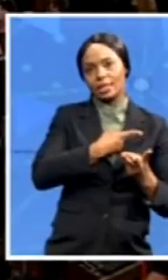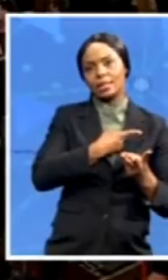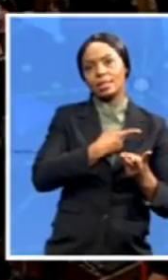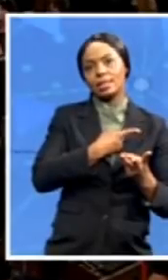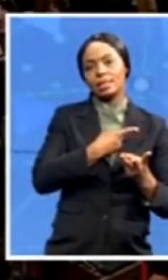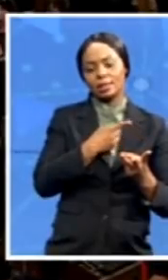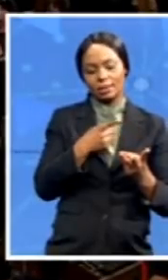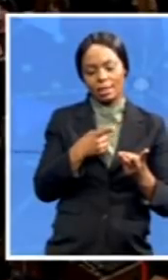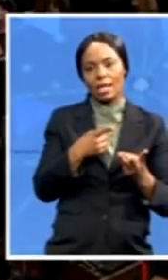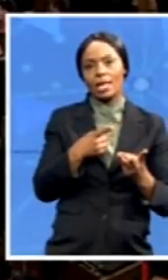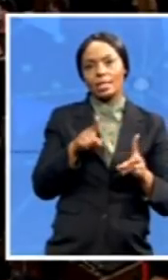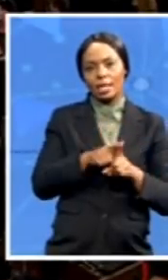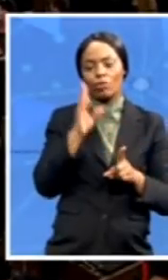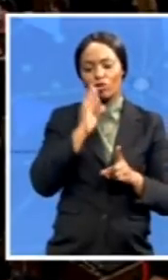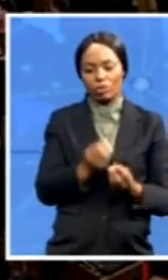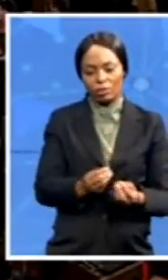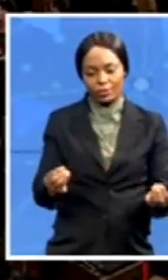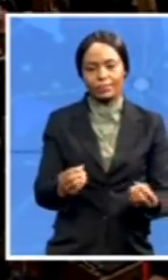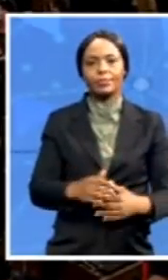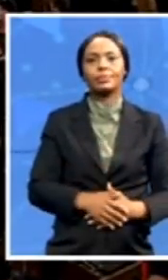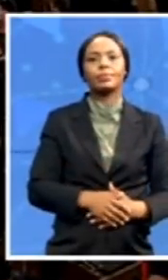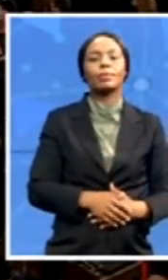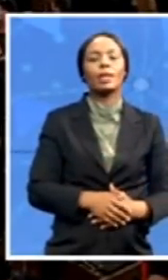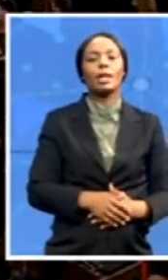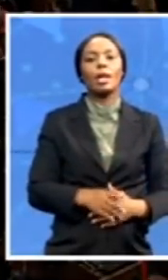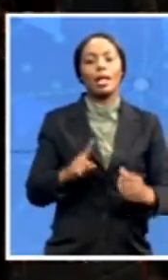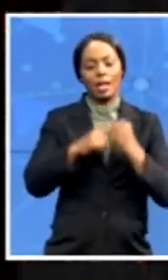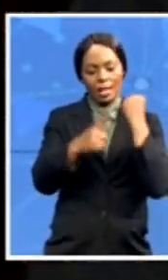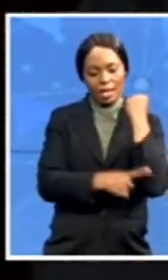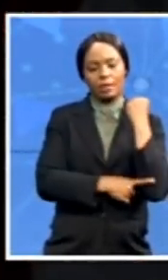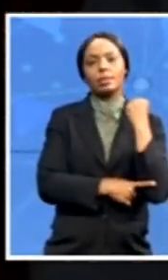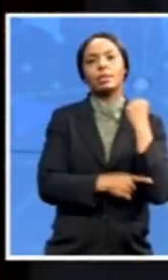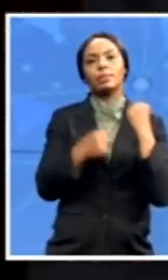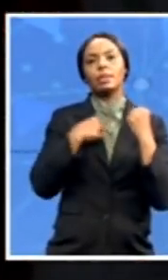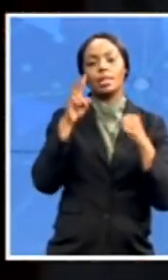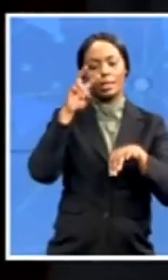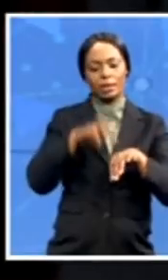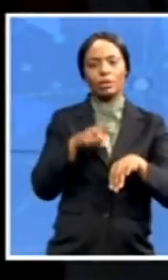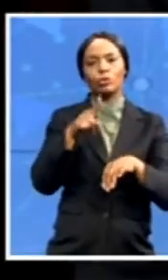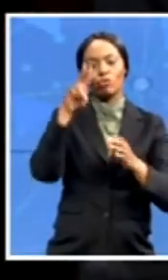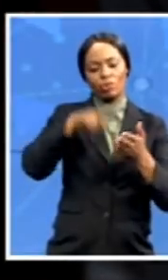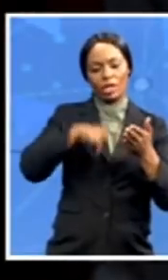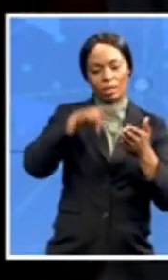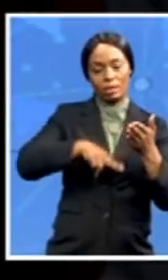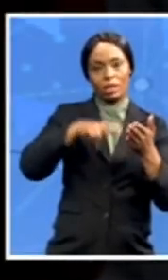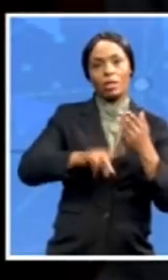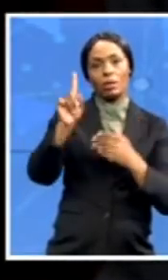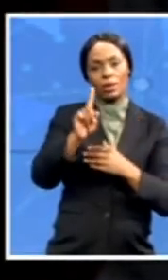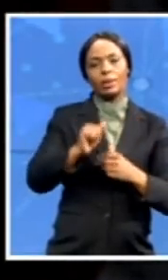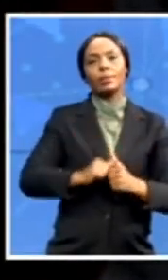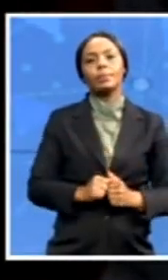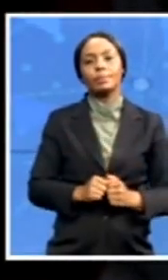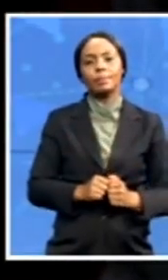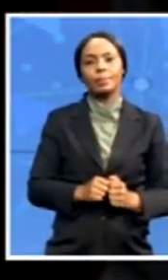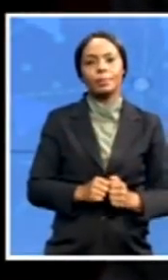Lastly, I just need to read to you the awards received by